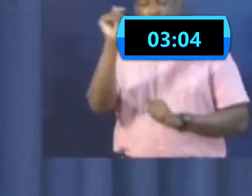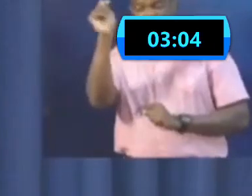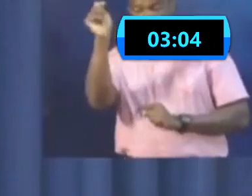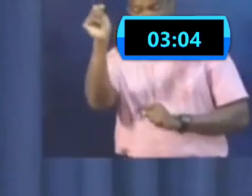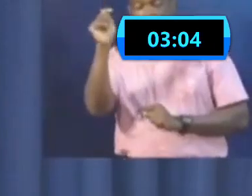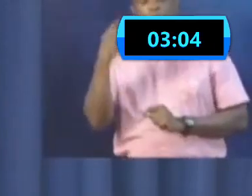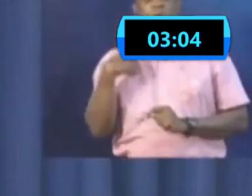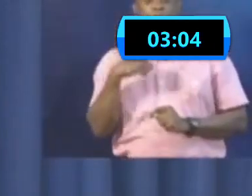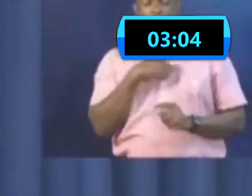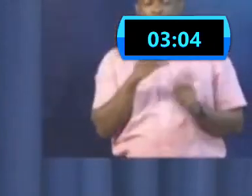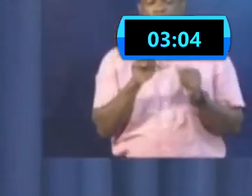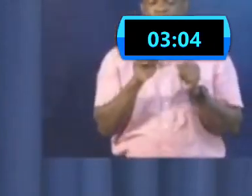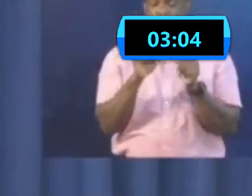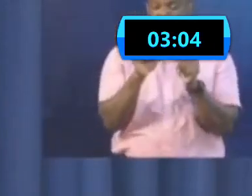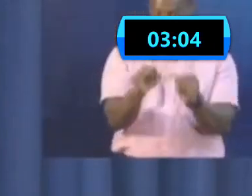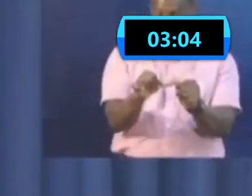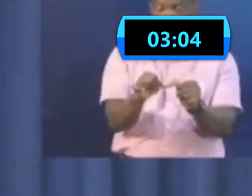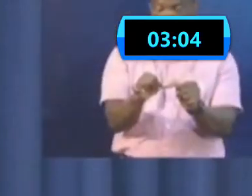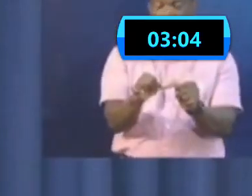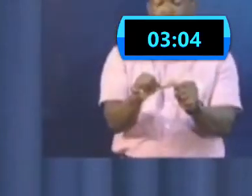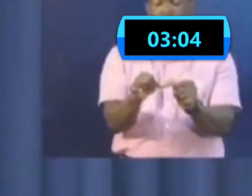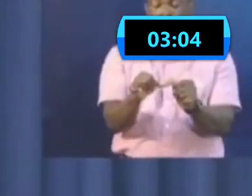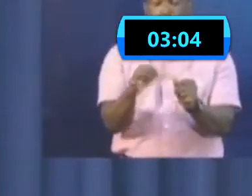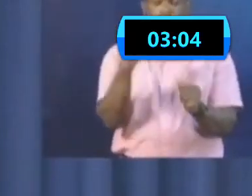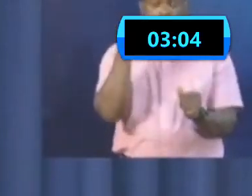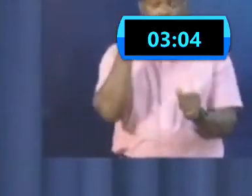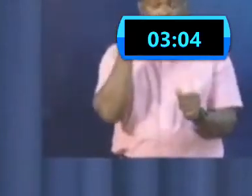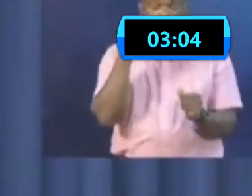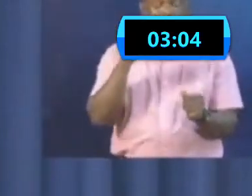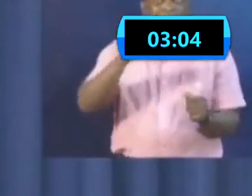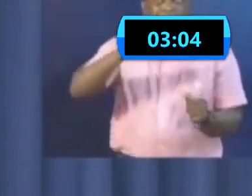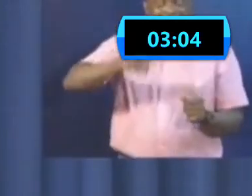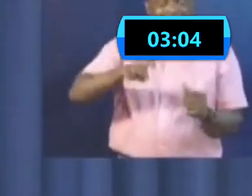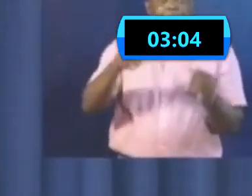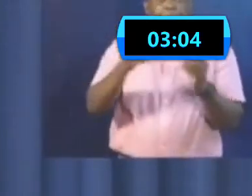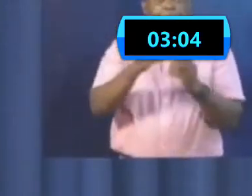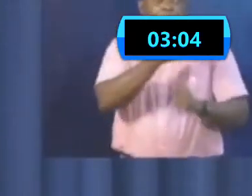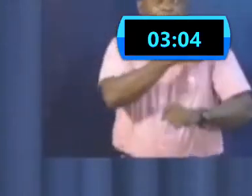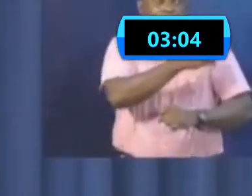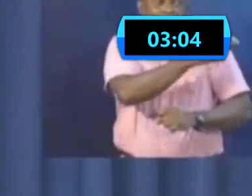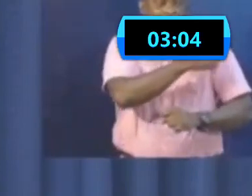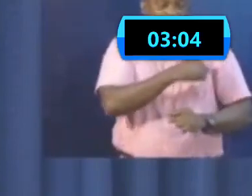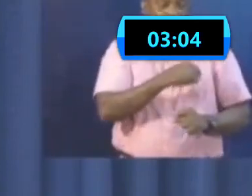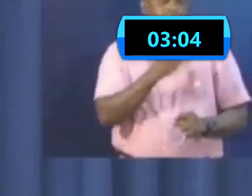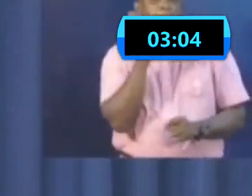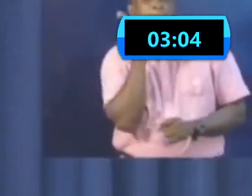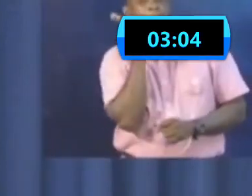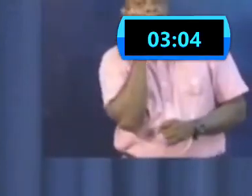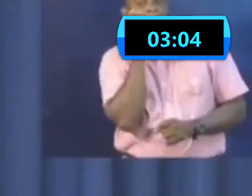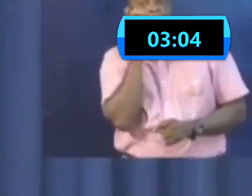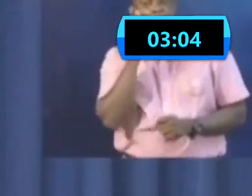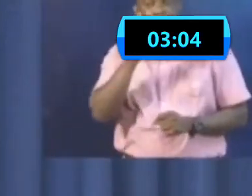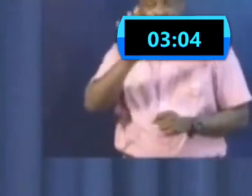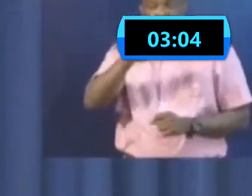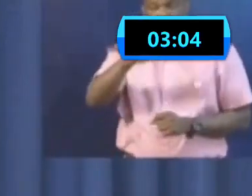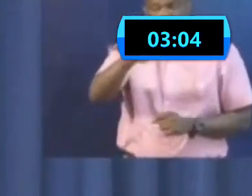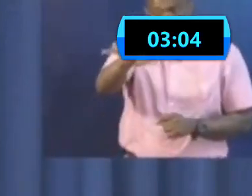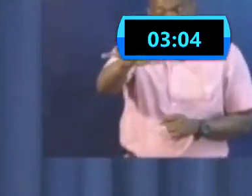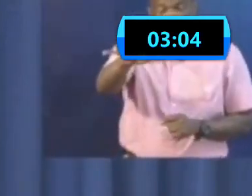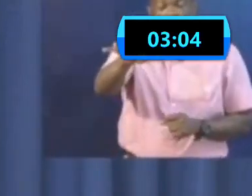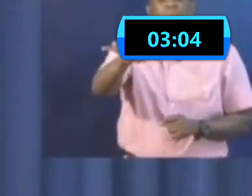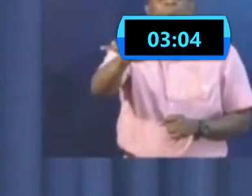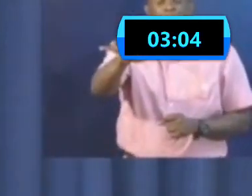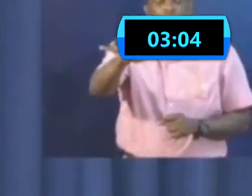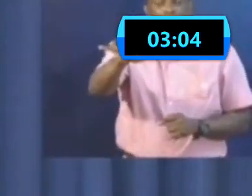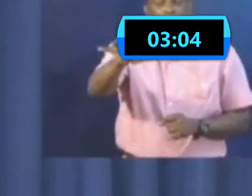in the event that we need more hospital space. And in the numbers you heard today, we tell you we are in a good